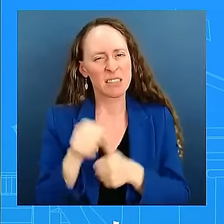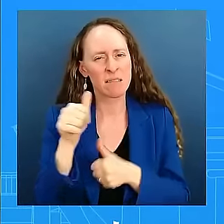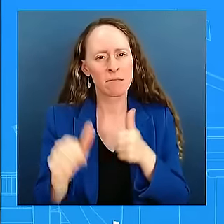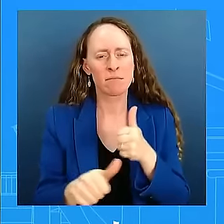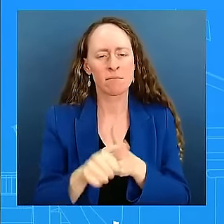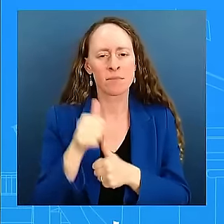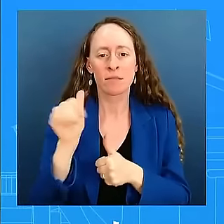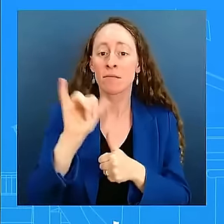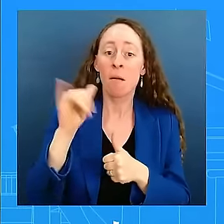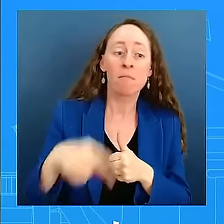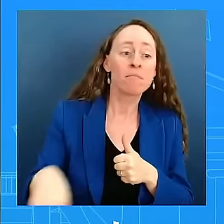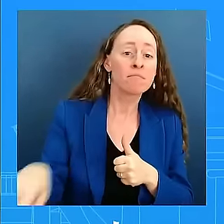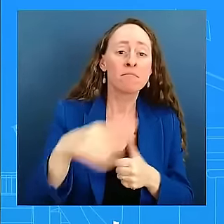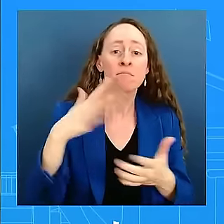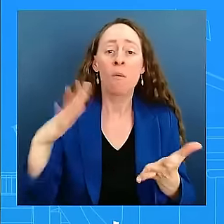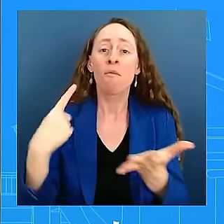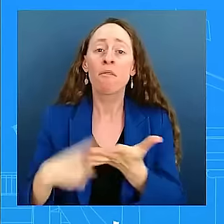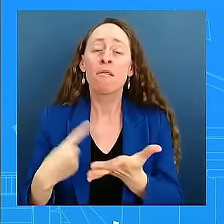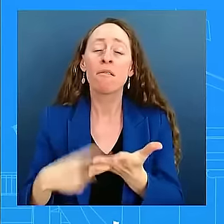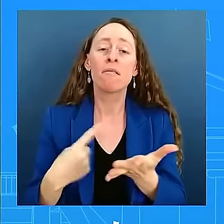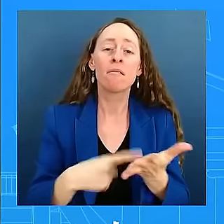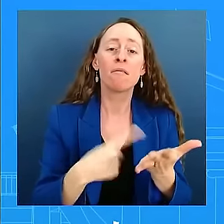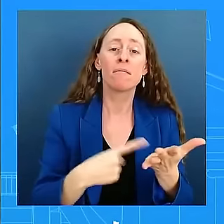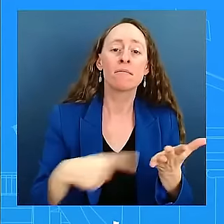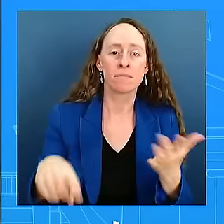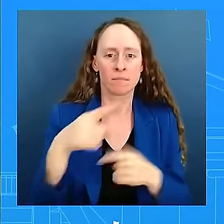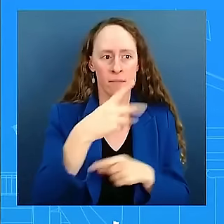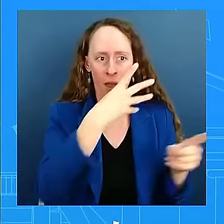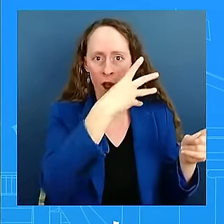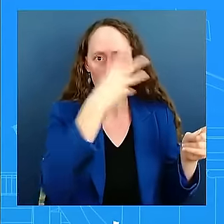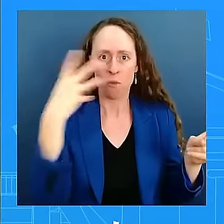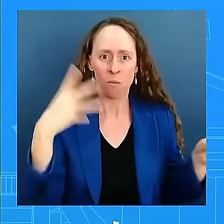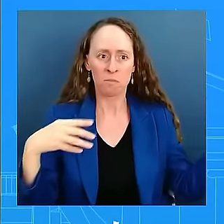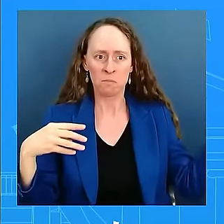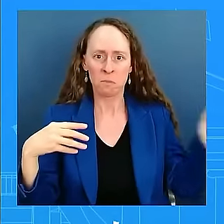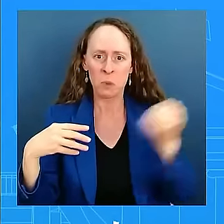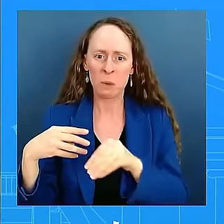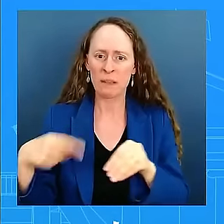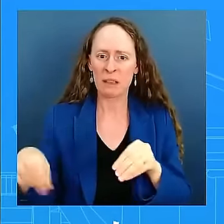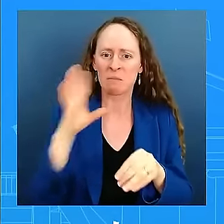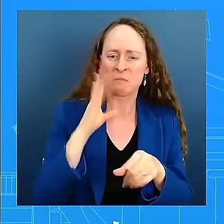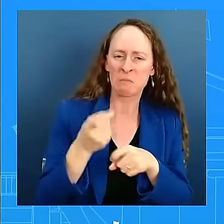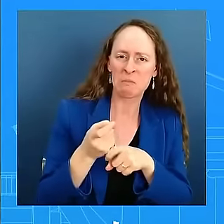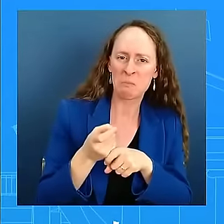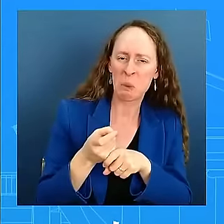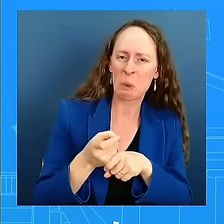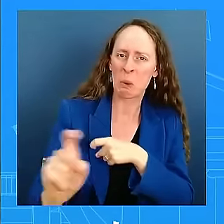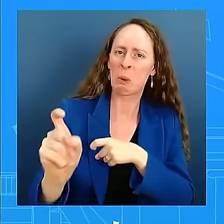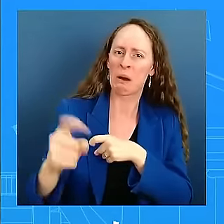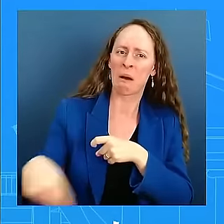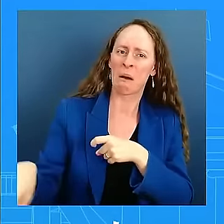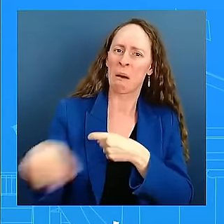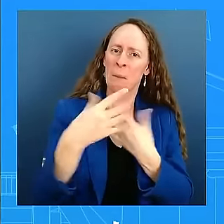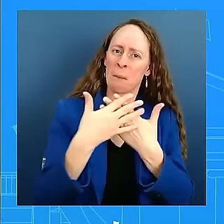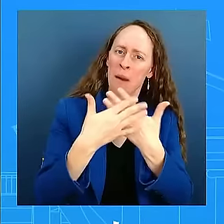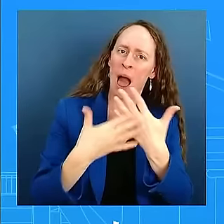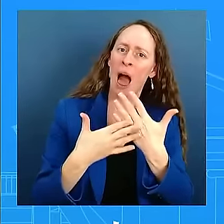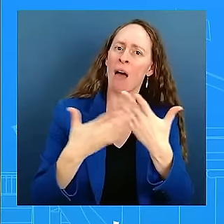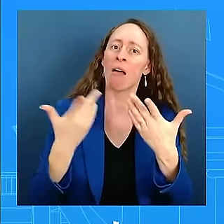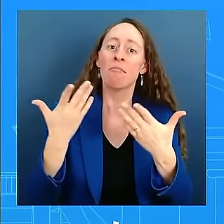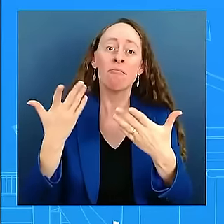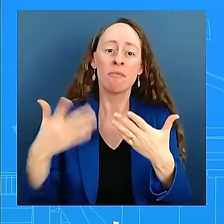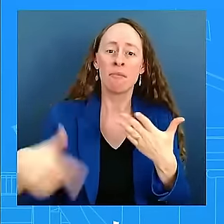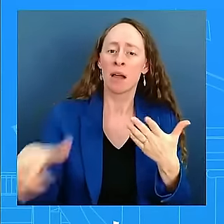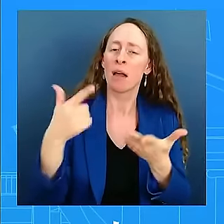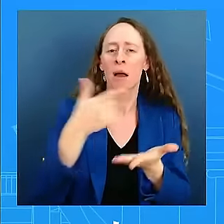poisoned the blood. That's disgusting. And so, this president, this vice president, we're going